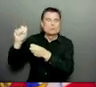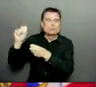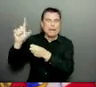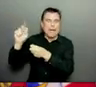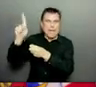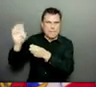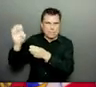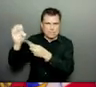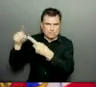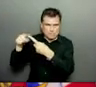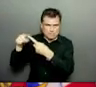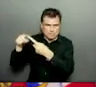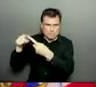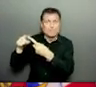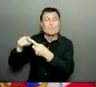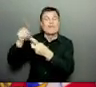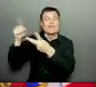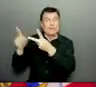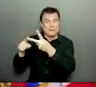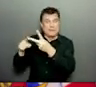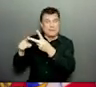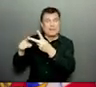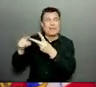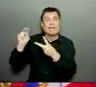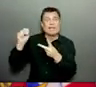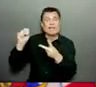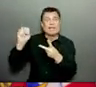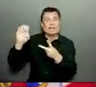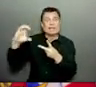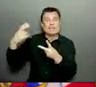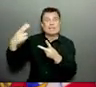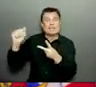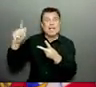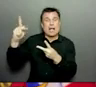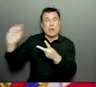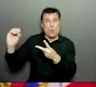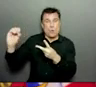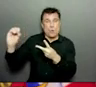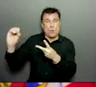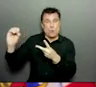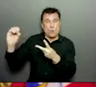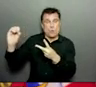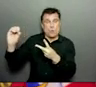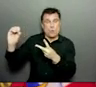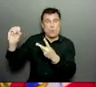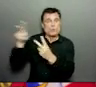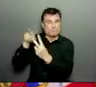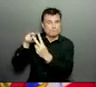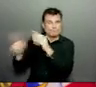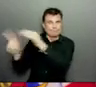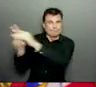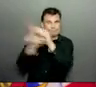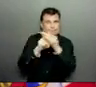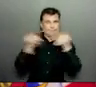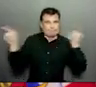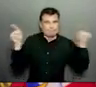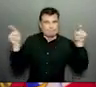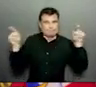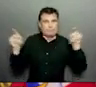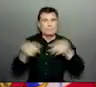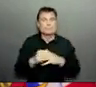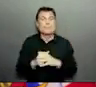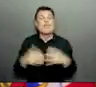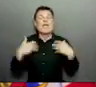areas along this project, including issuing orders around safety staffing